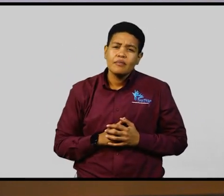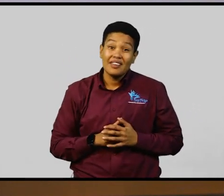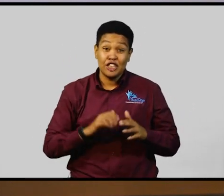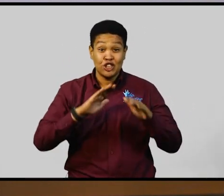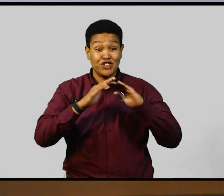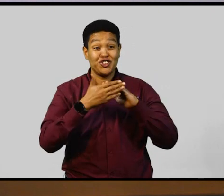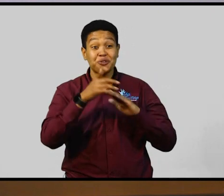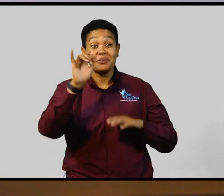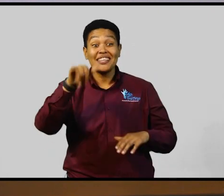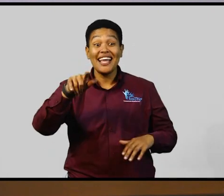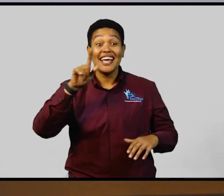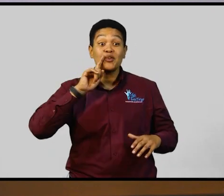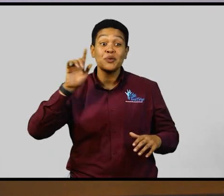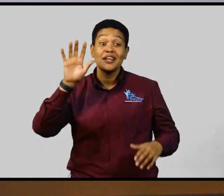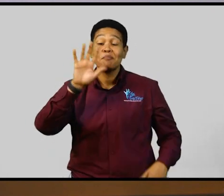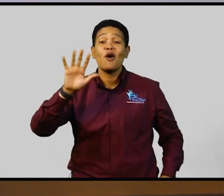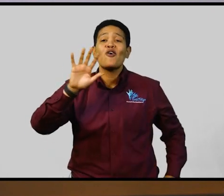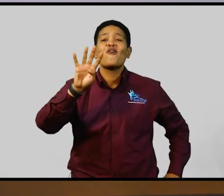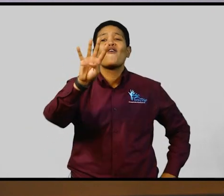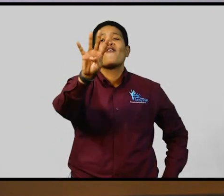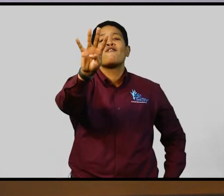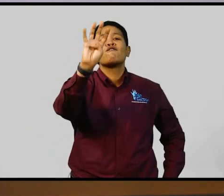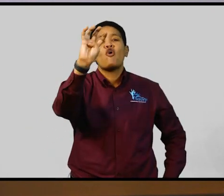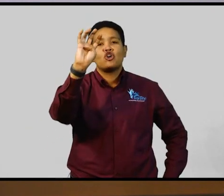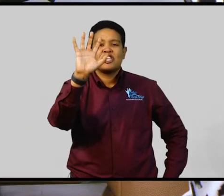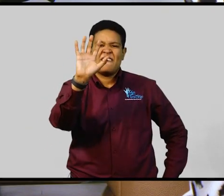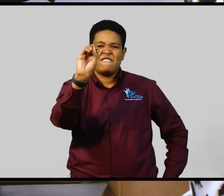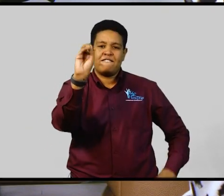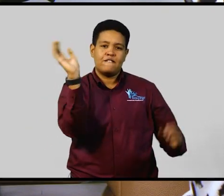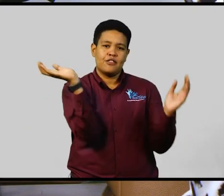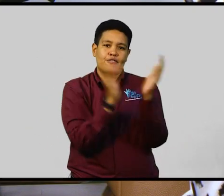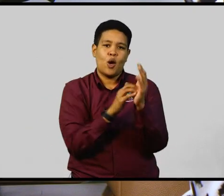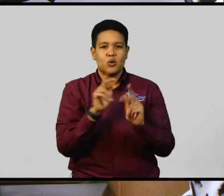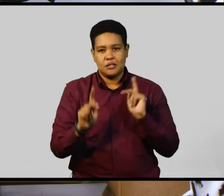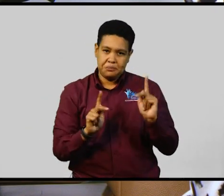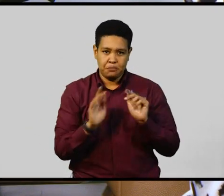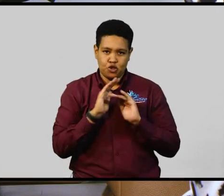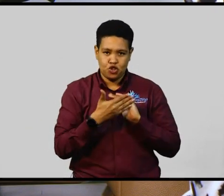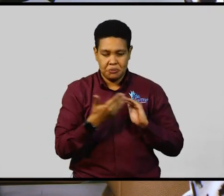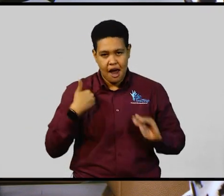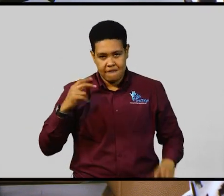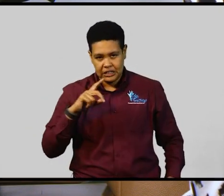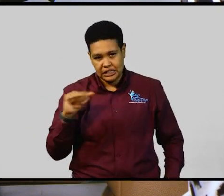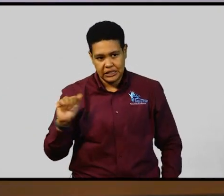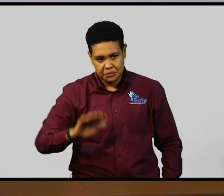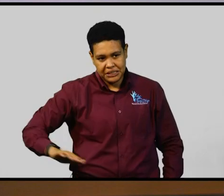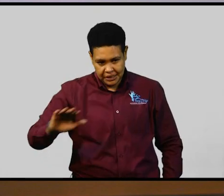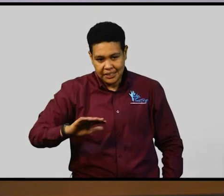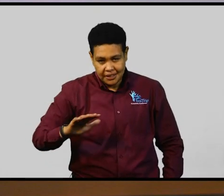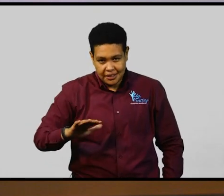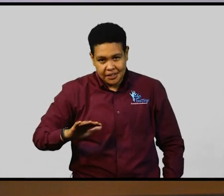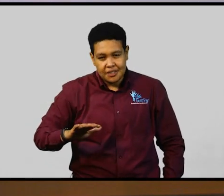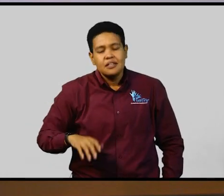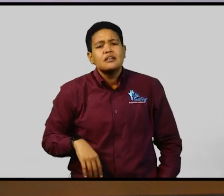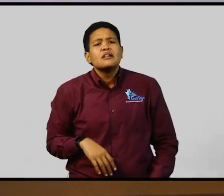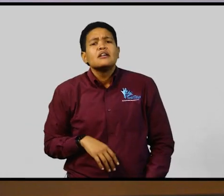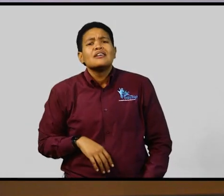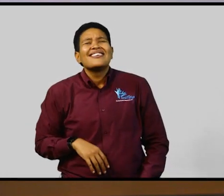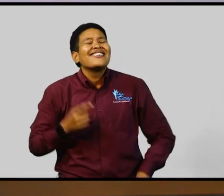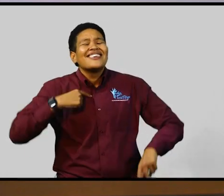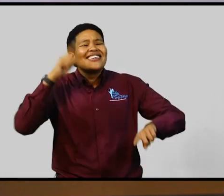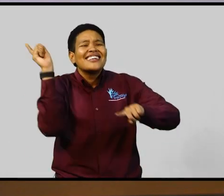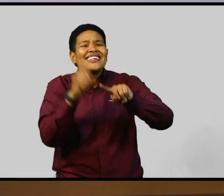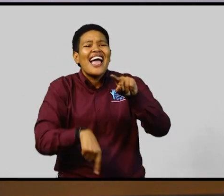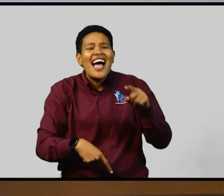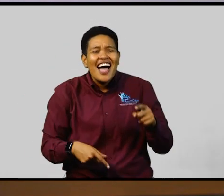that would amount to over 450,000 individuals. We can't afford to